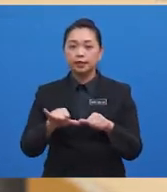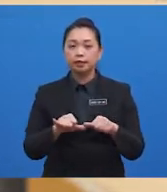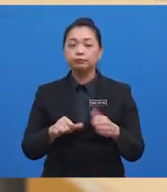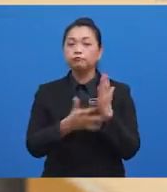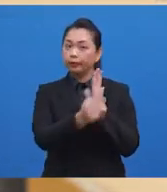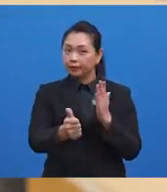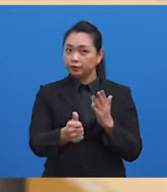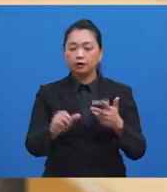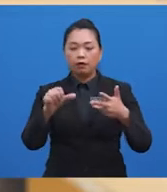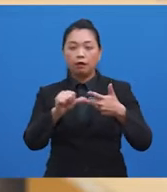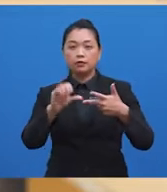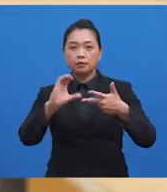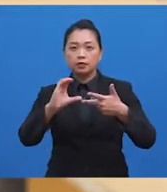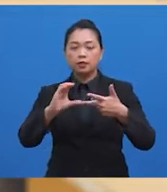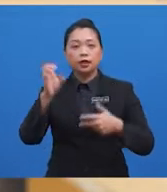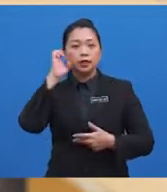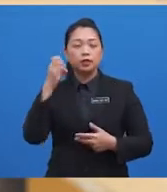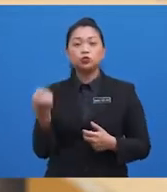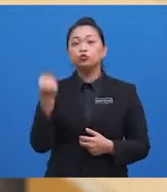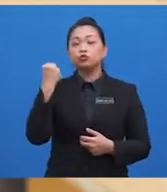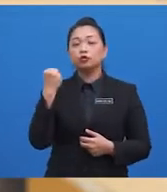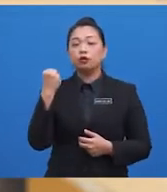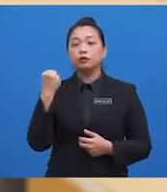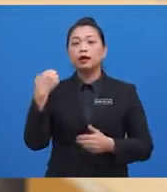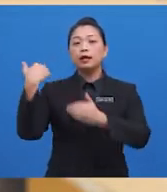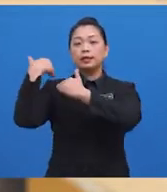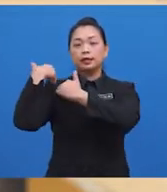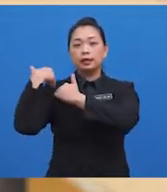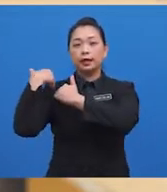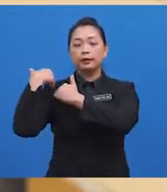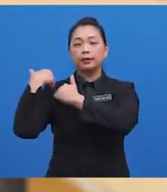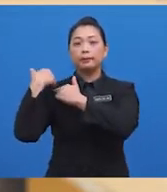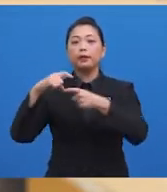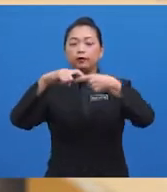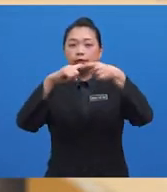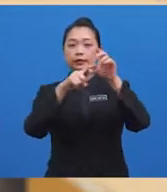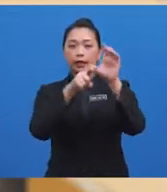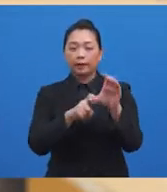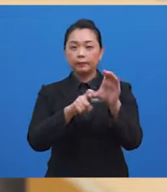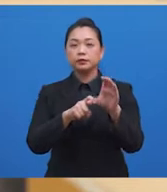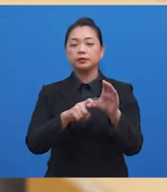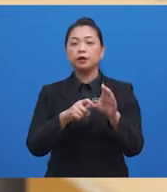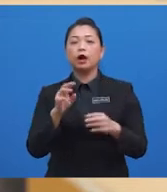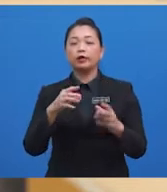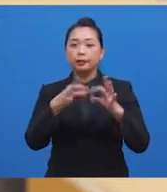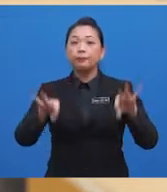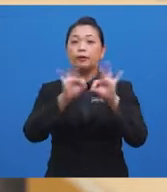medical profession? Or C, he has a strong and reliable connections with important members of the society, which include